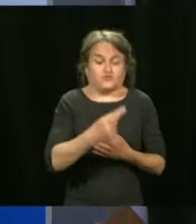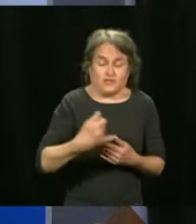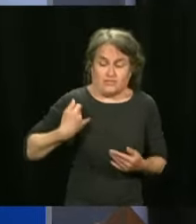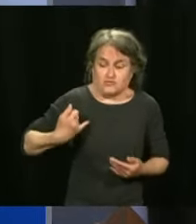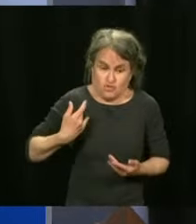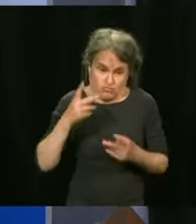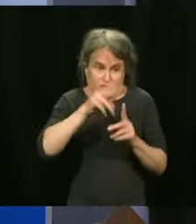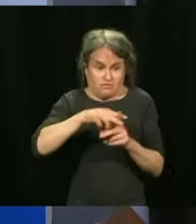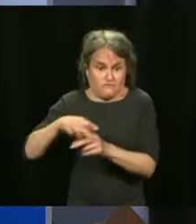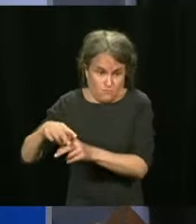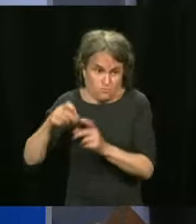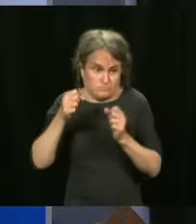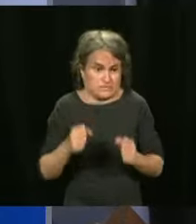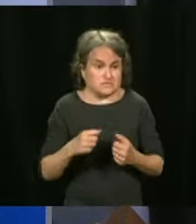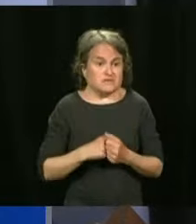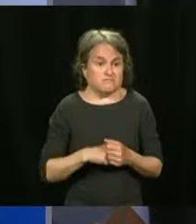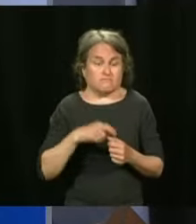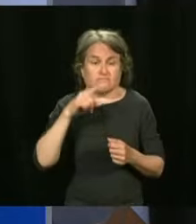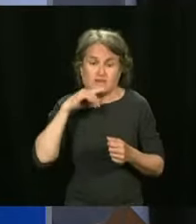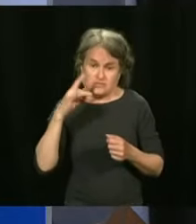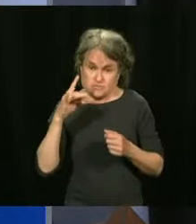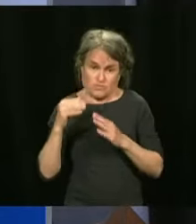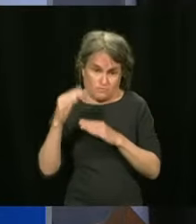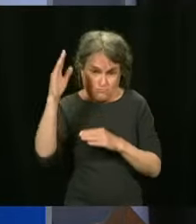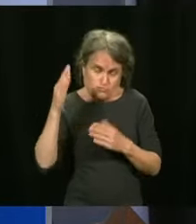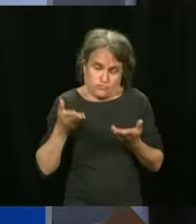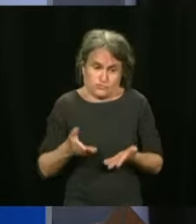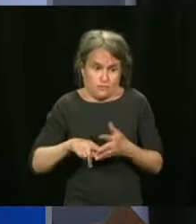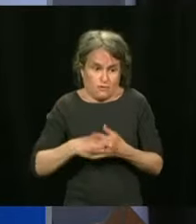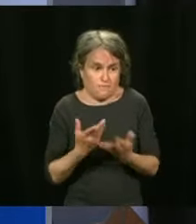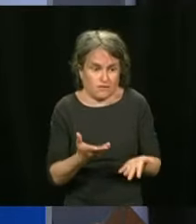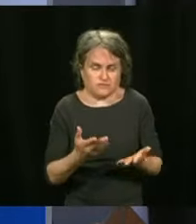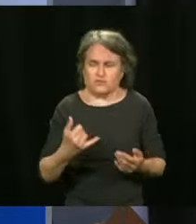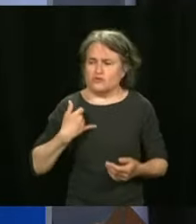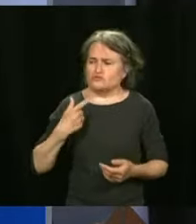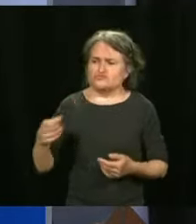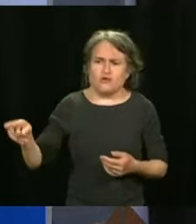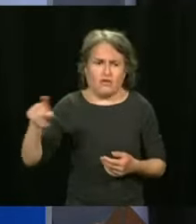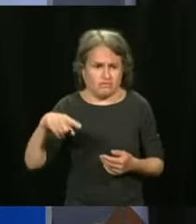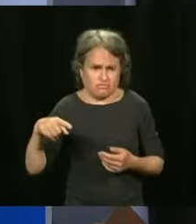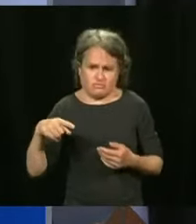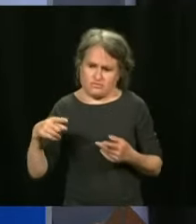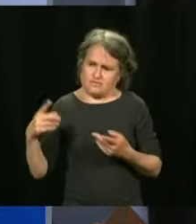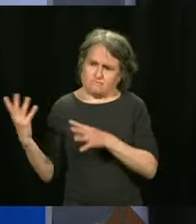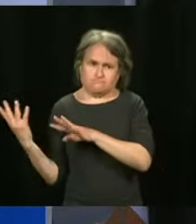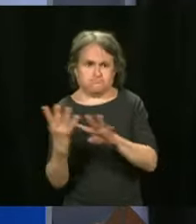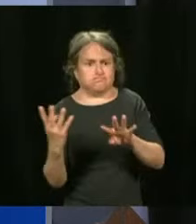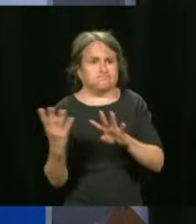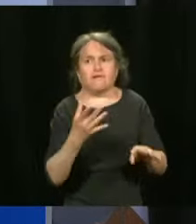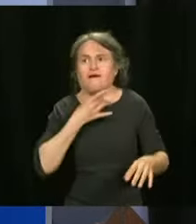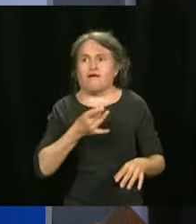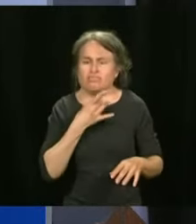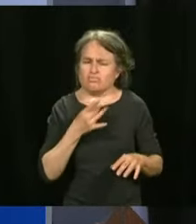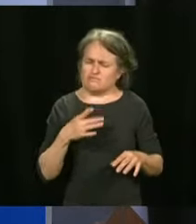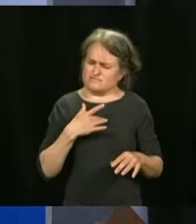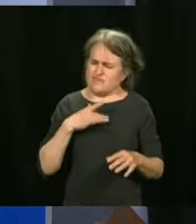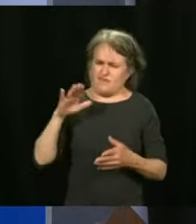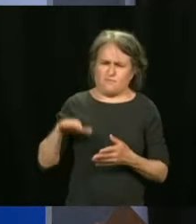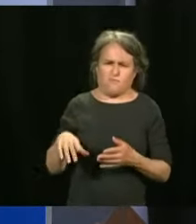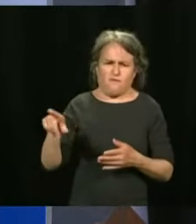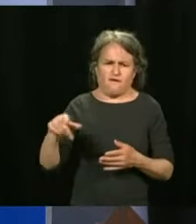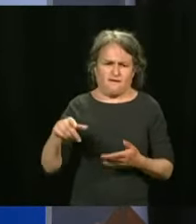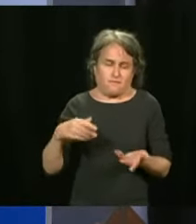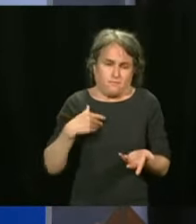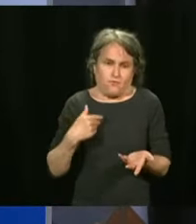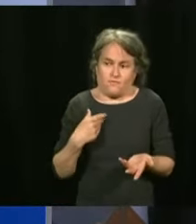not sure that young people will be in as much of a hurry as older people to make an appointment to get vaccinated.